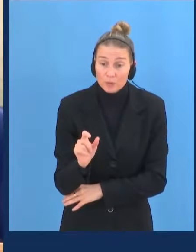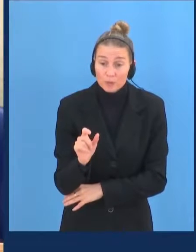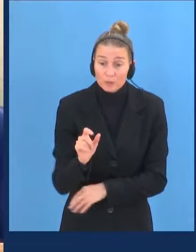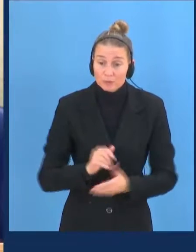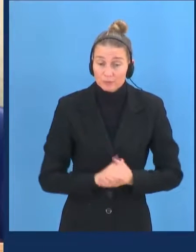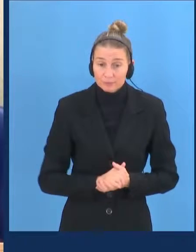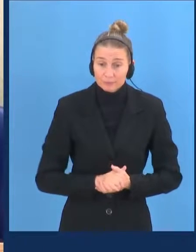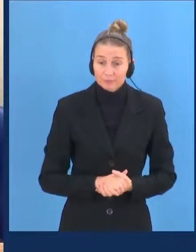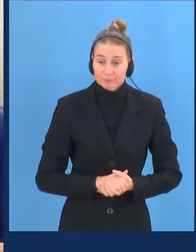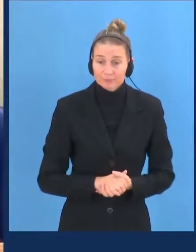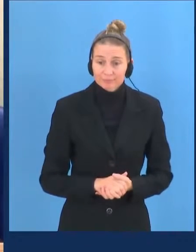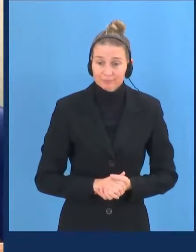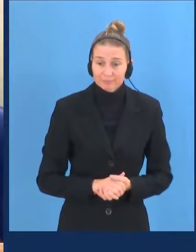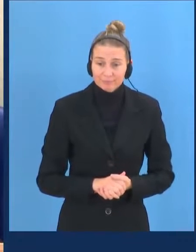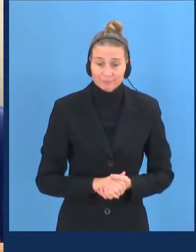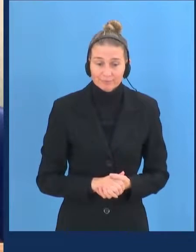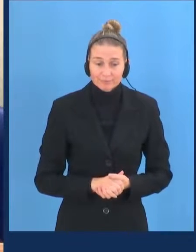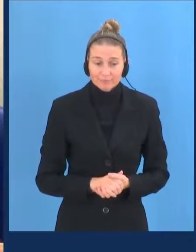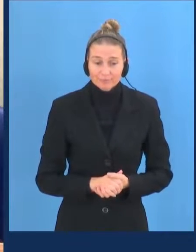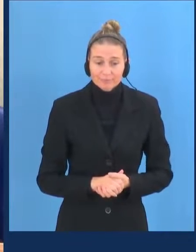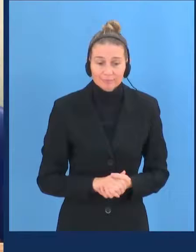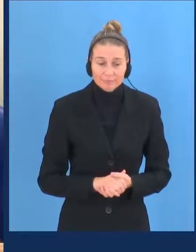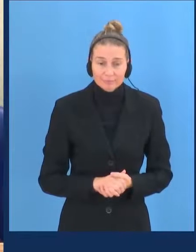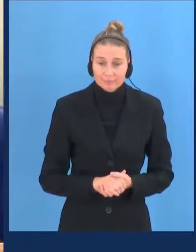That's it. That's it.